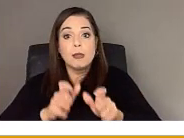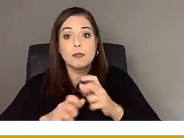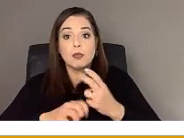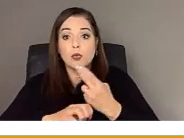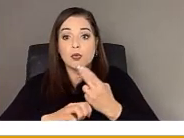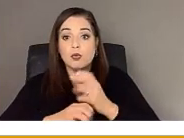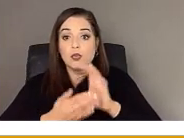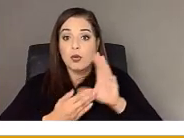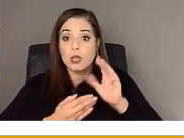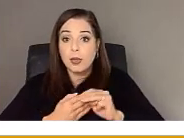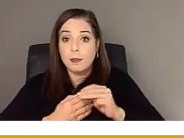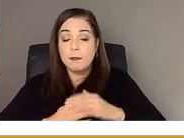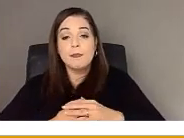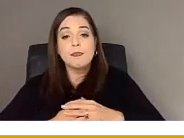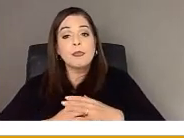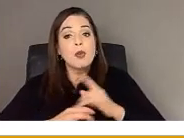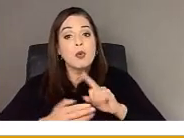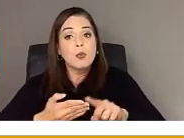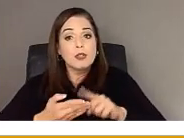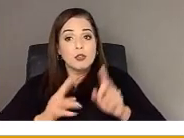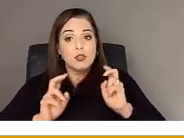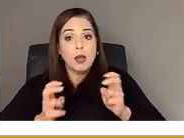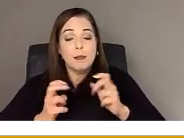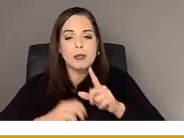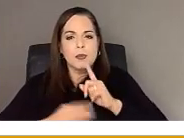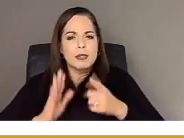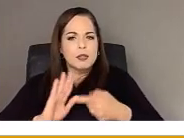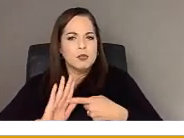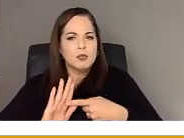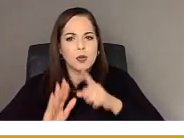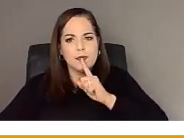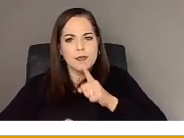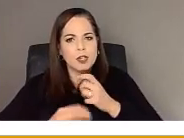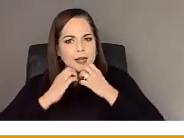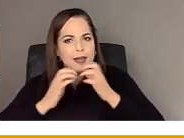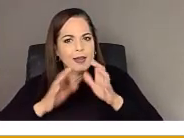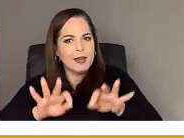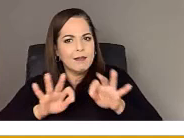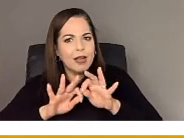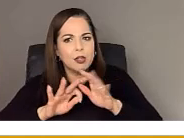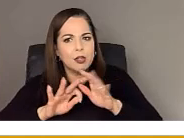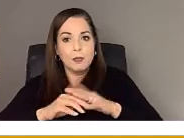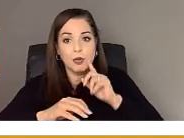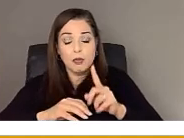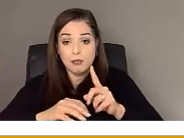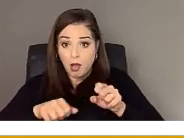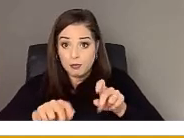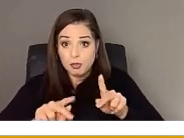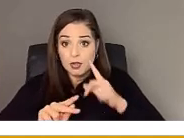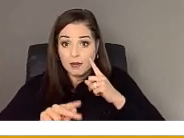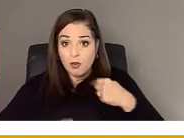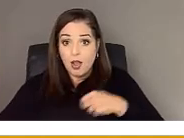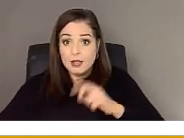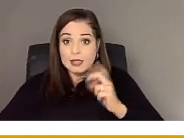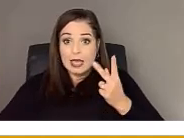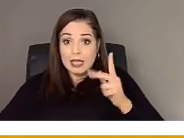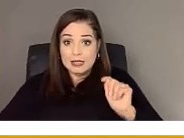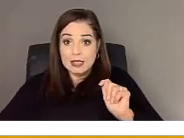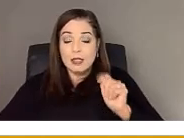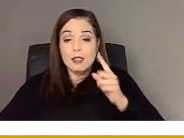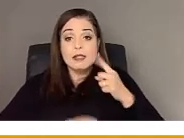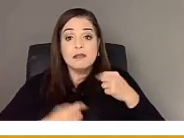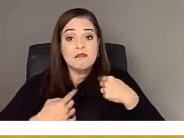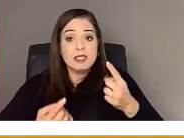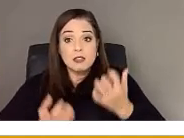research topic presented kind of an interesting and very valuable KT opportunity for us. Since the target audience